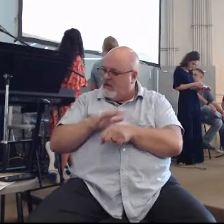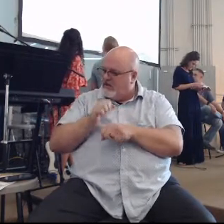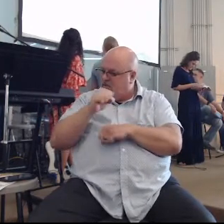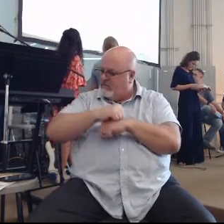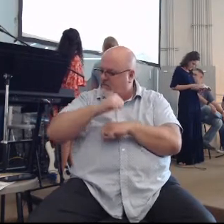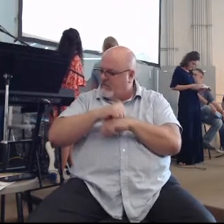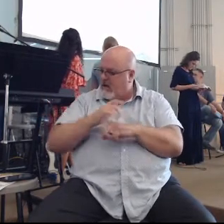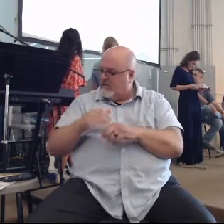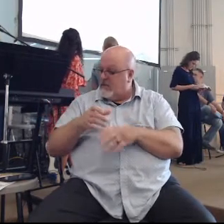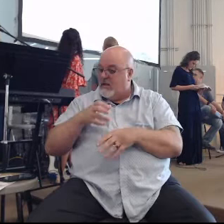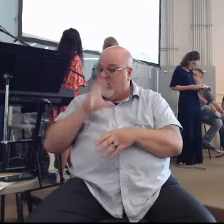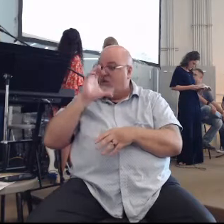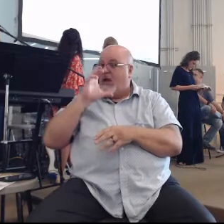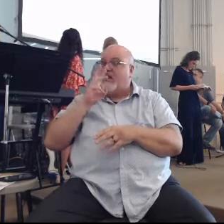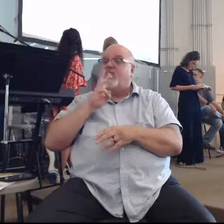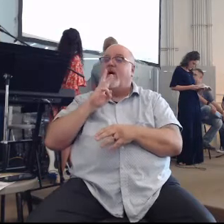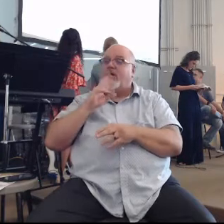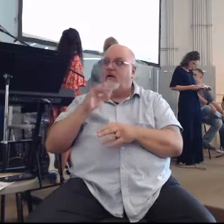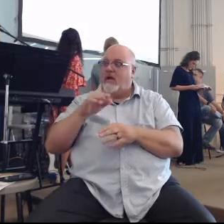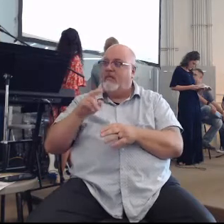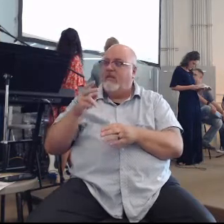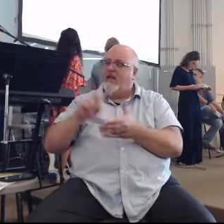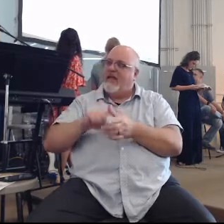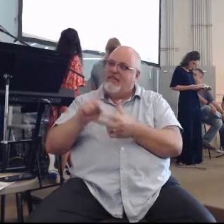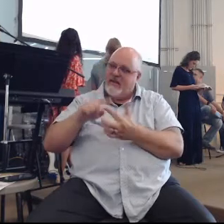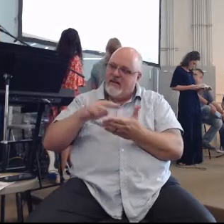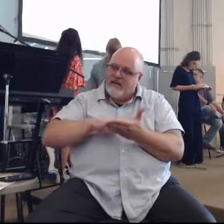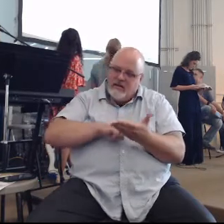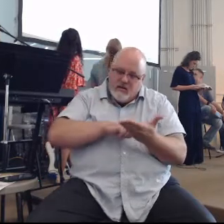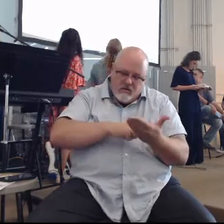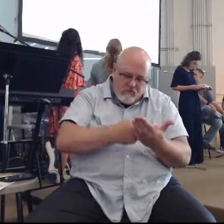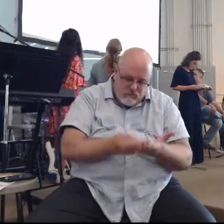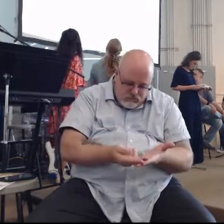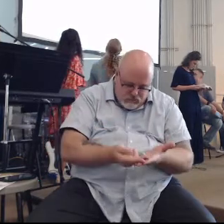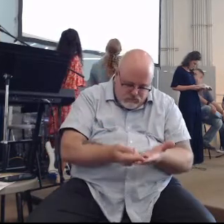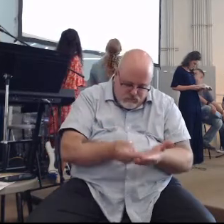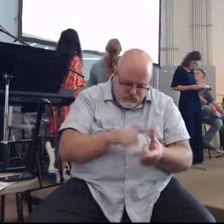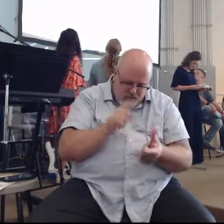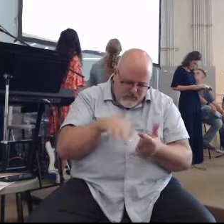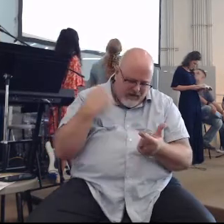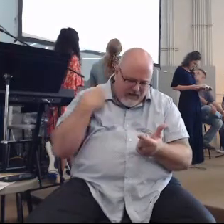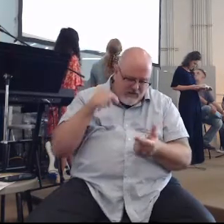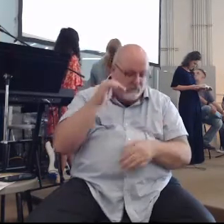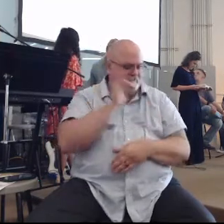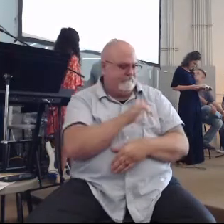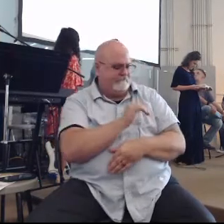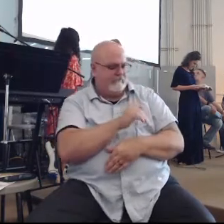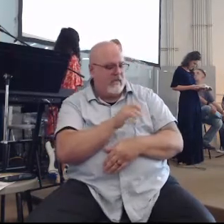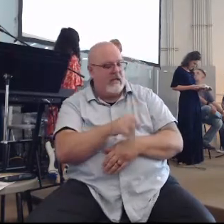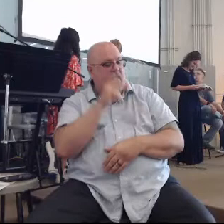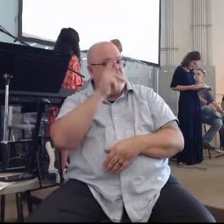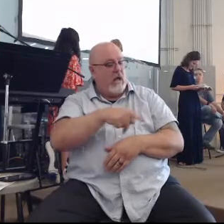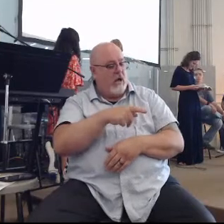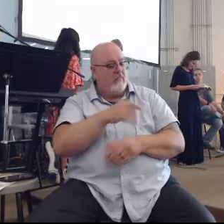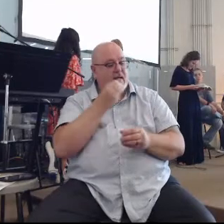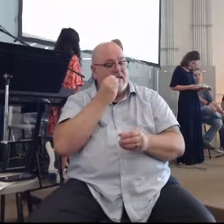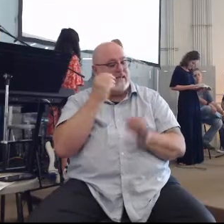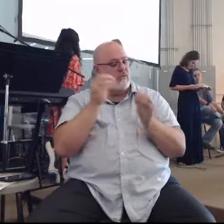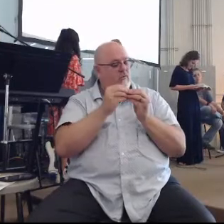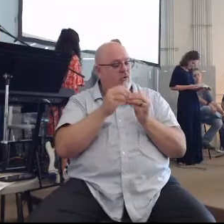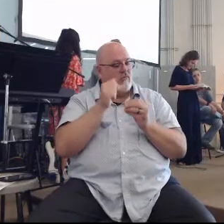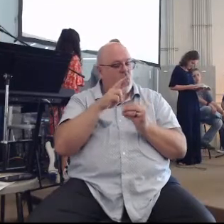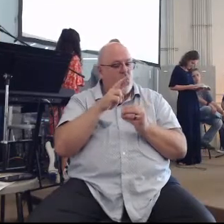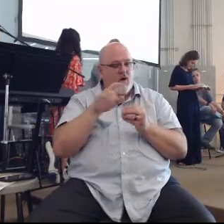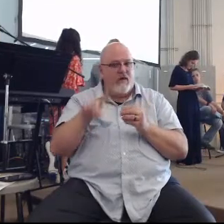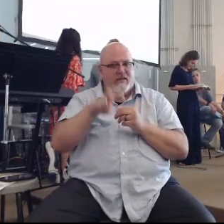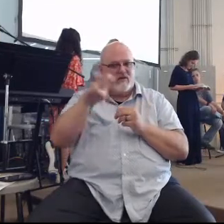So he ate and drank and laid down again. Then the angel of the Lord came again and touched him and said, Get up and eat some more, or